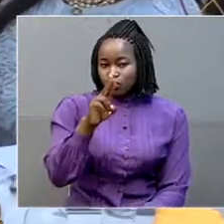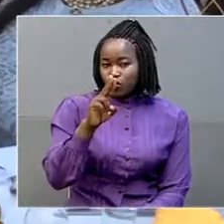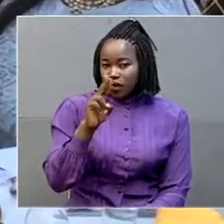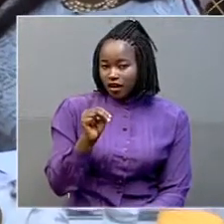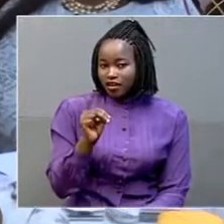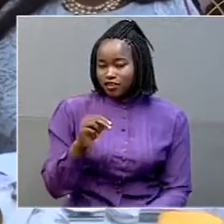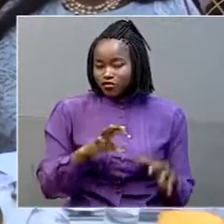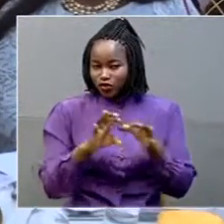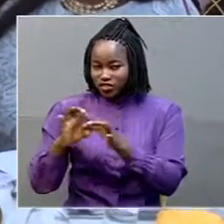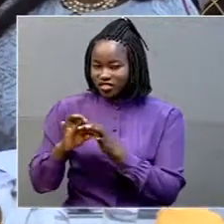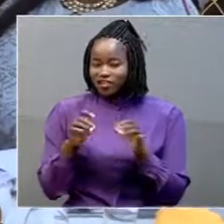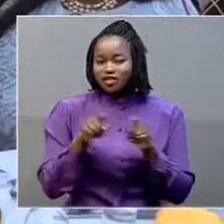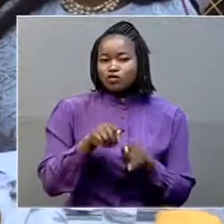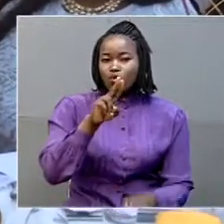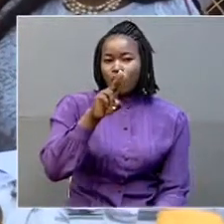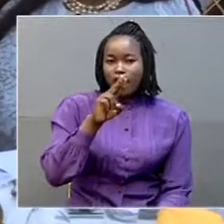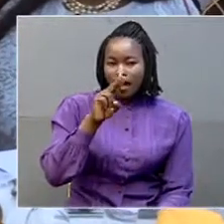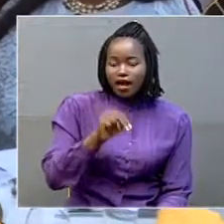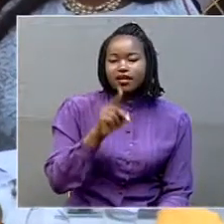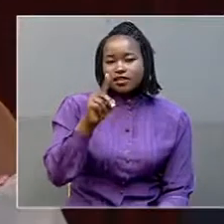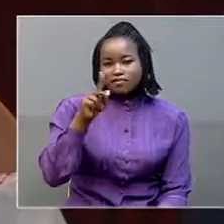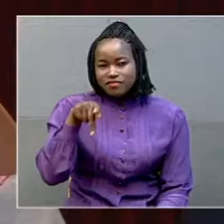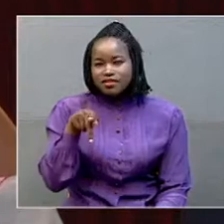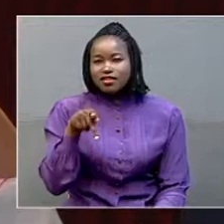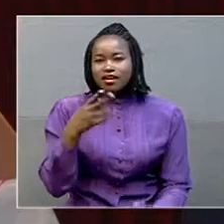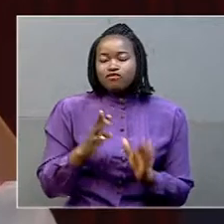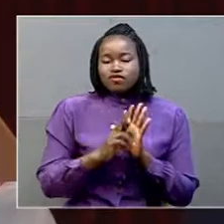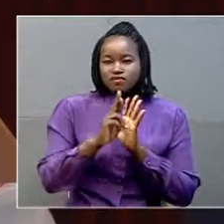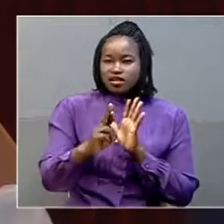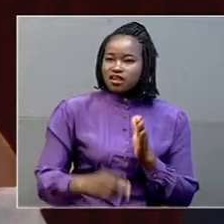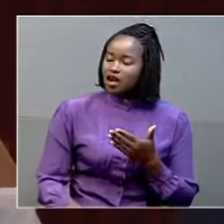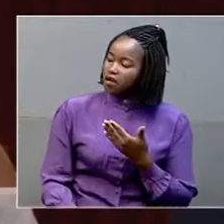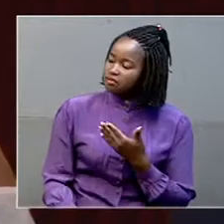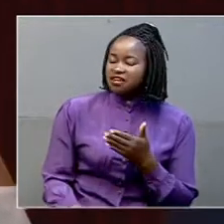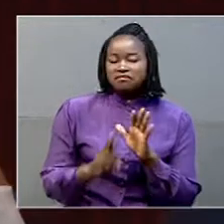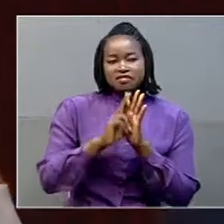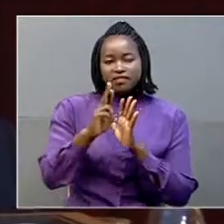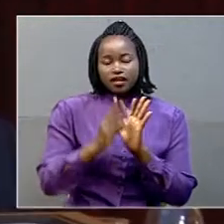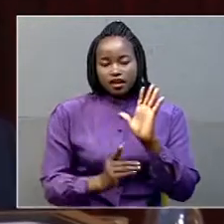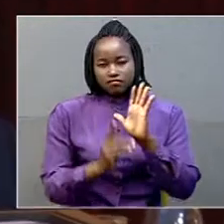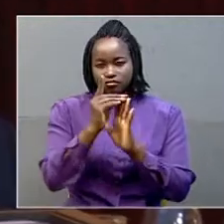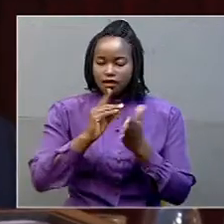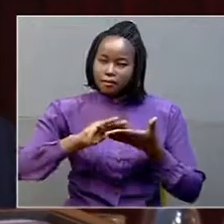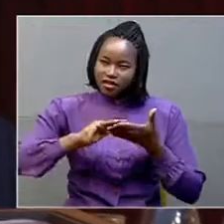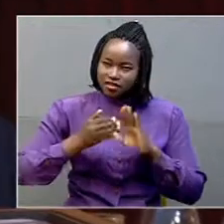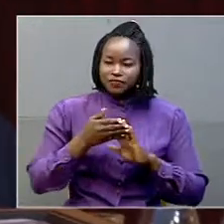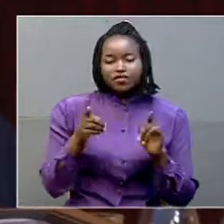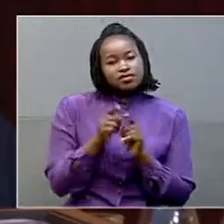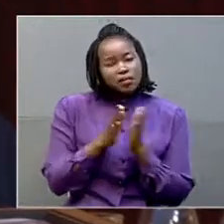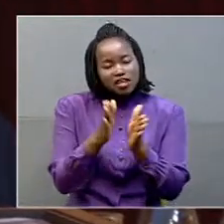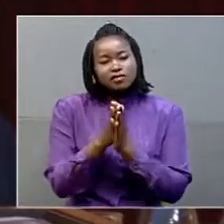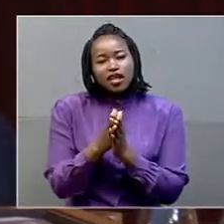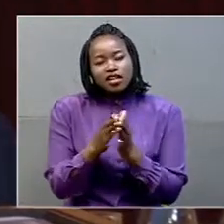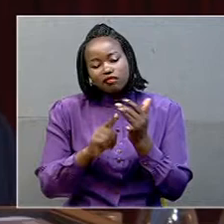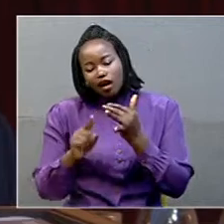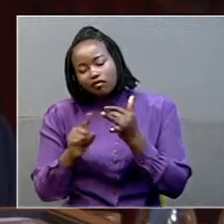Coordinator and UNDP Resident Representative, Rosa Malango, on behalf of the Development Partners, highlighted a number of